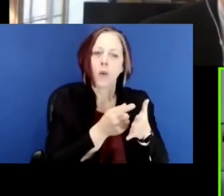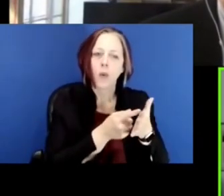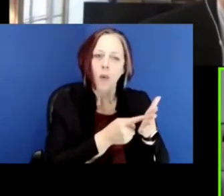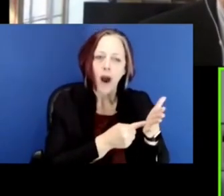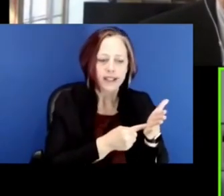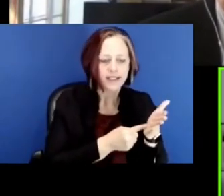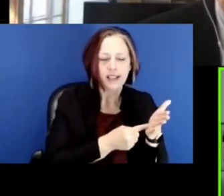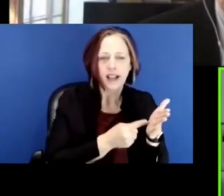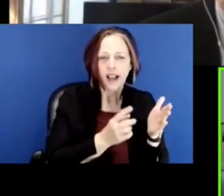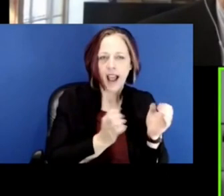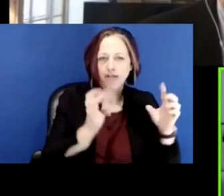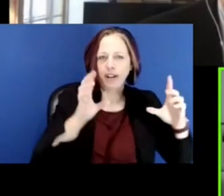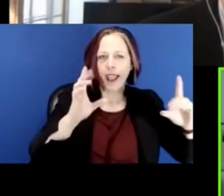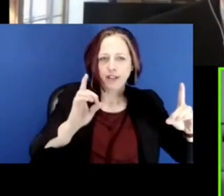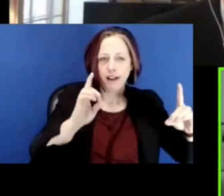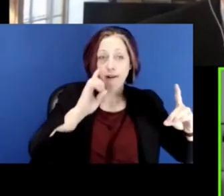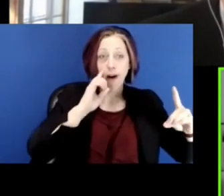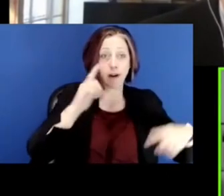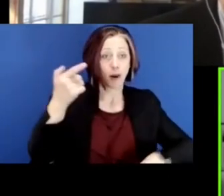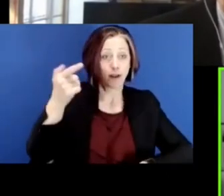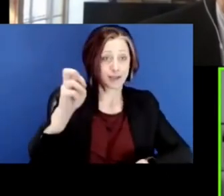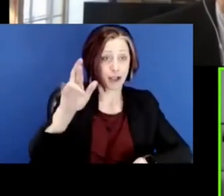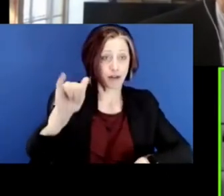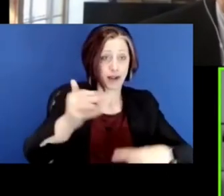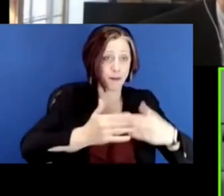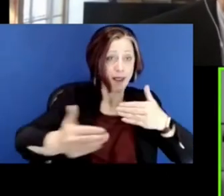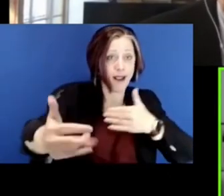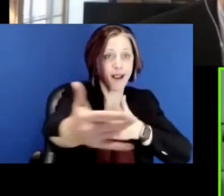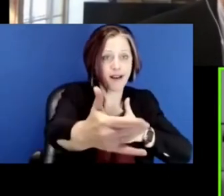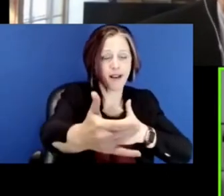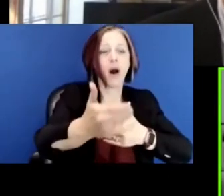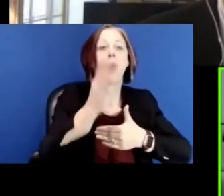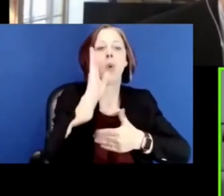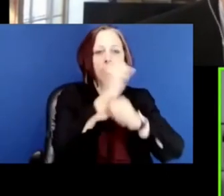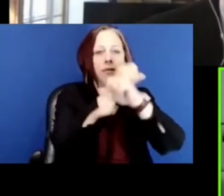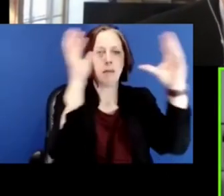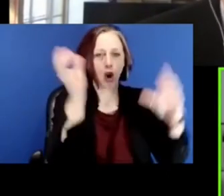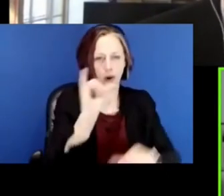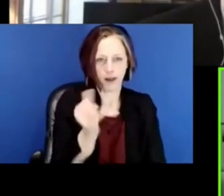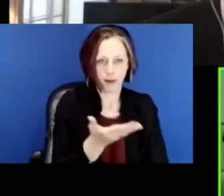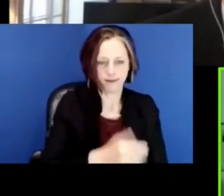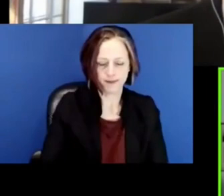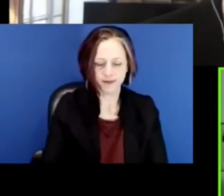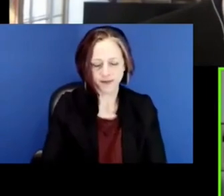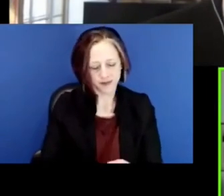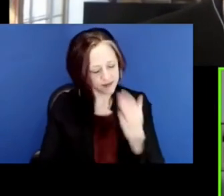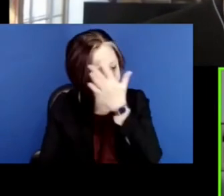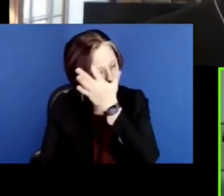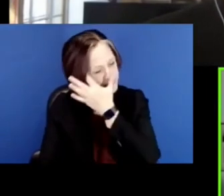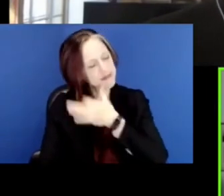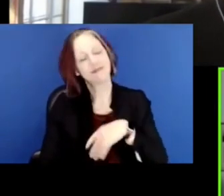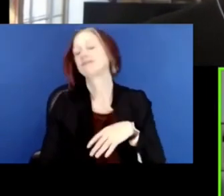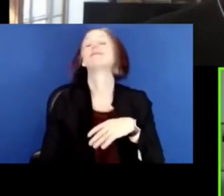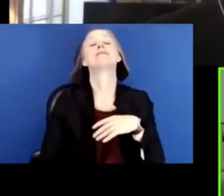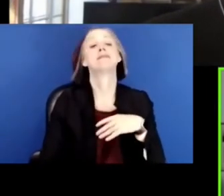education for the 21st century and beyond is going to look like. You know, you talk